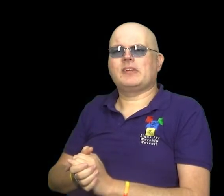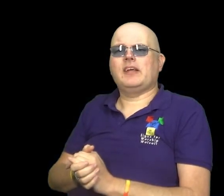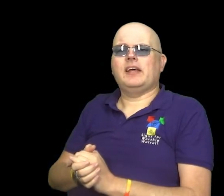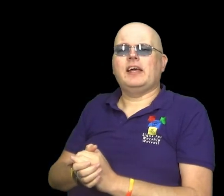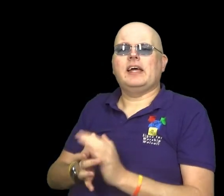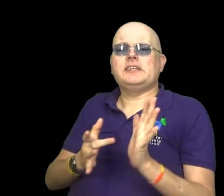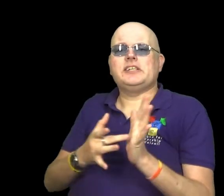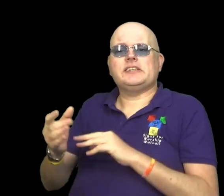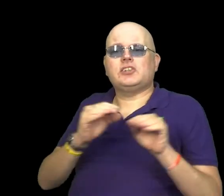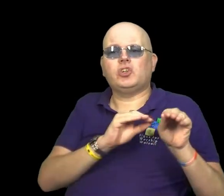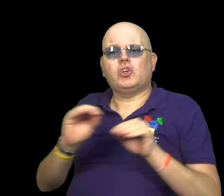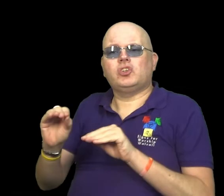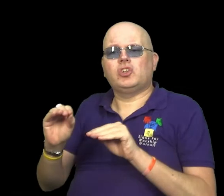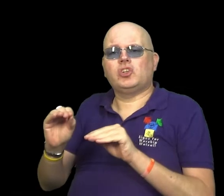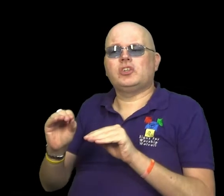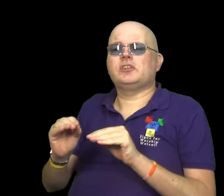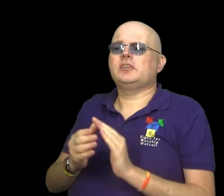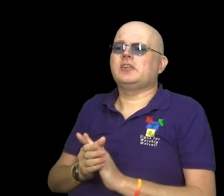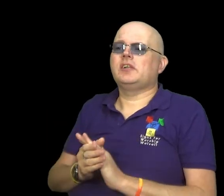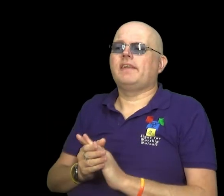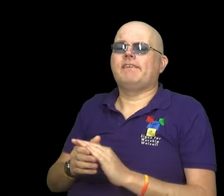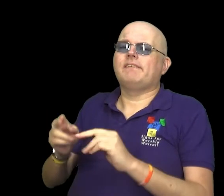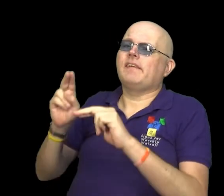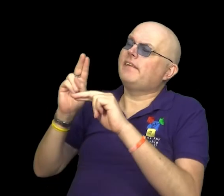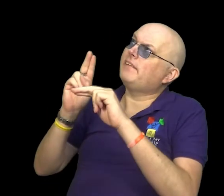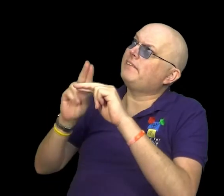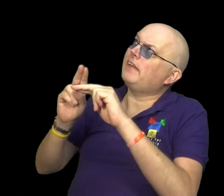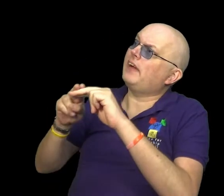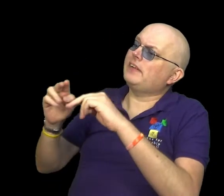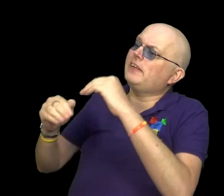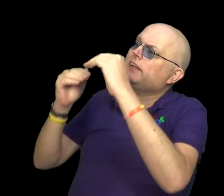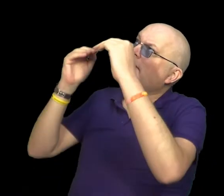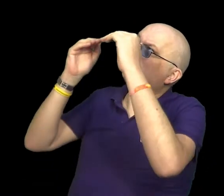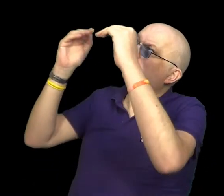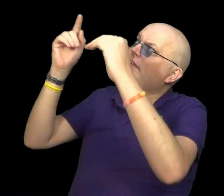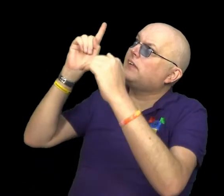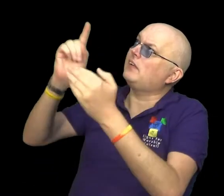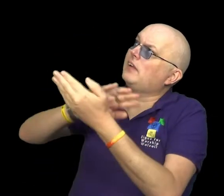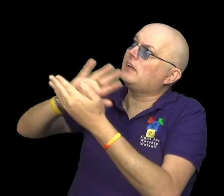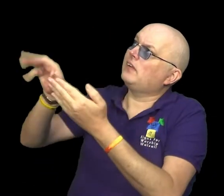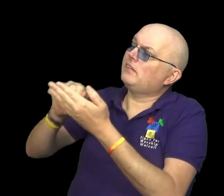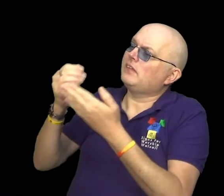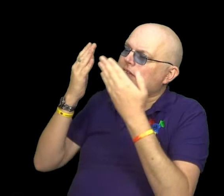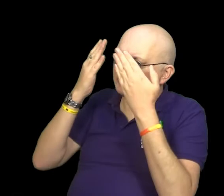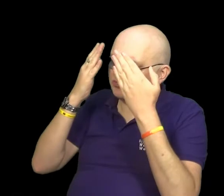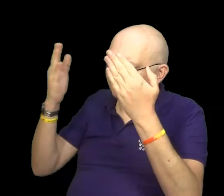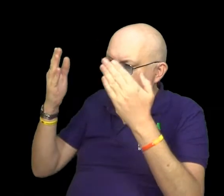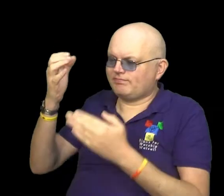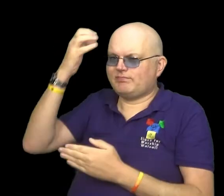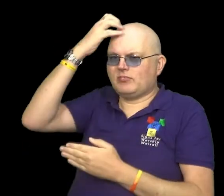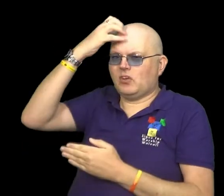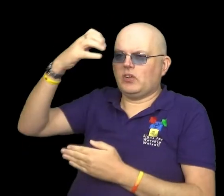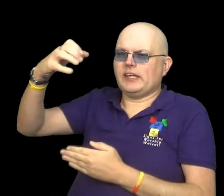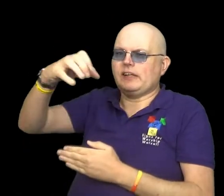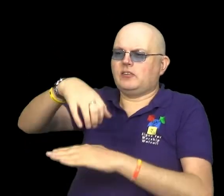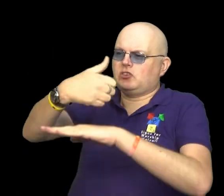As our Saviour taught us, so we pray. Our Father in heaven, hallowed be your